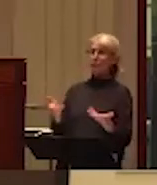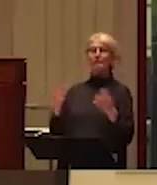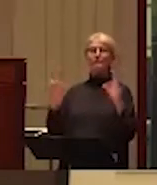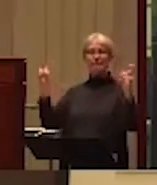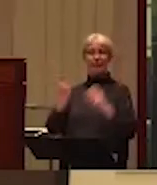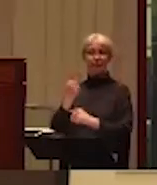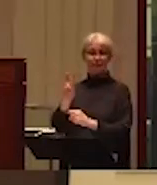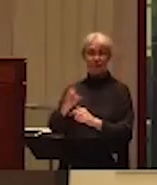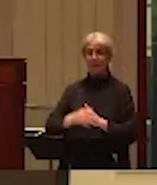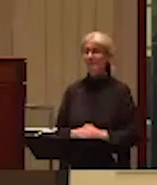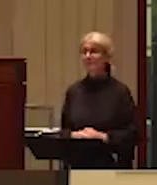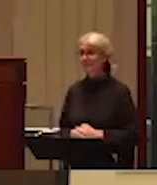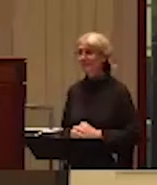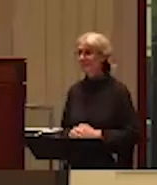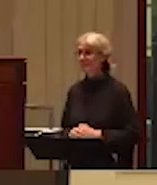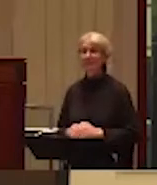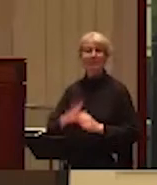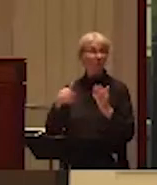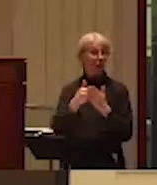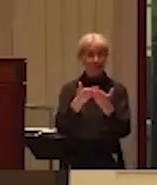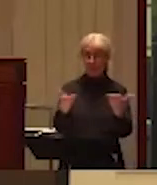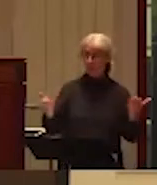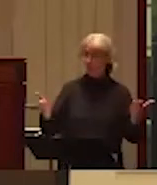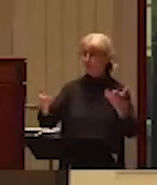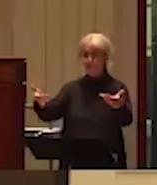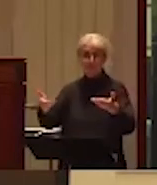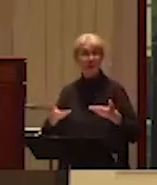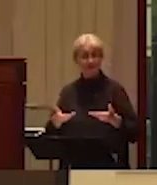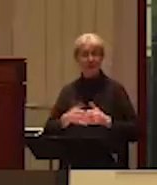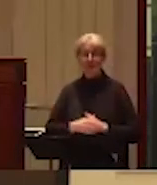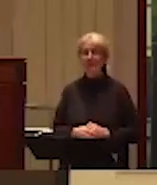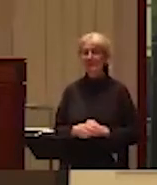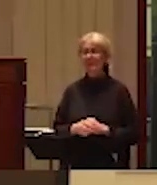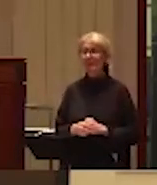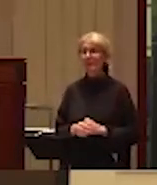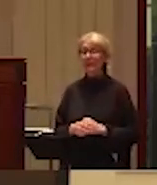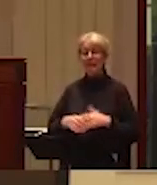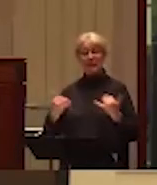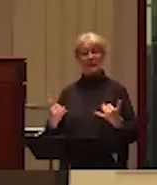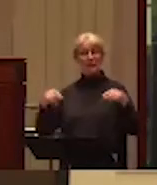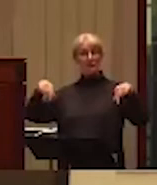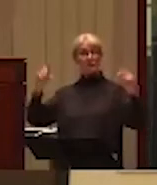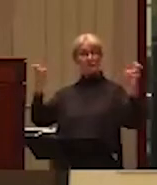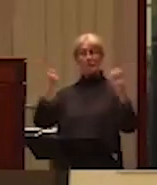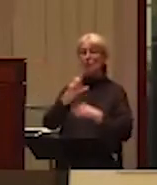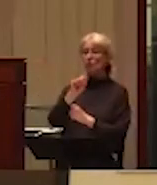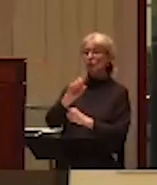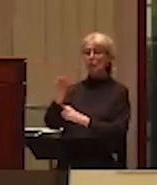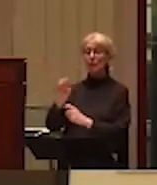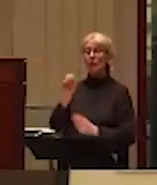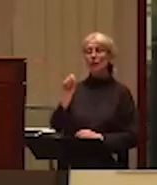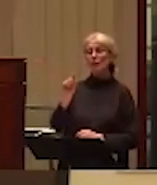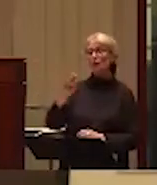like to welcome all that are present here tonight to the 2022 Sterling Prize